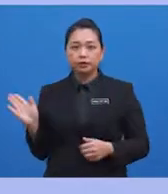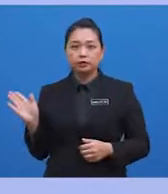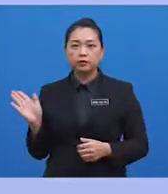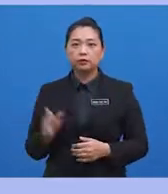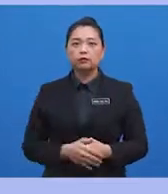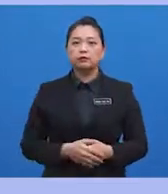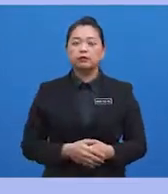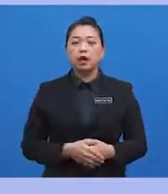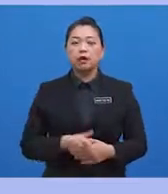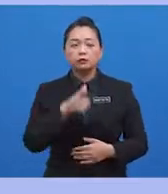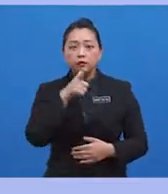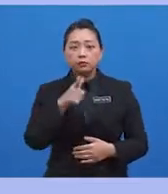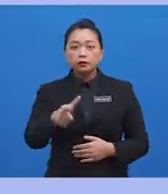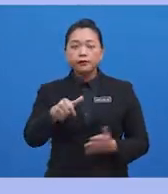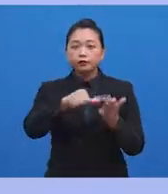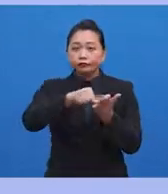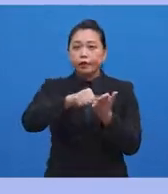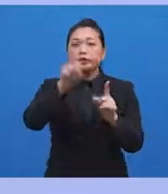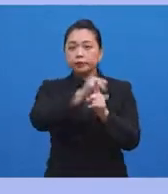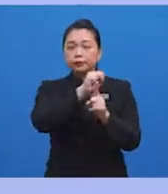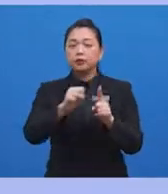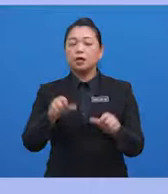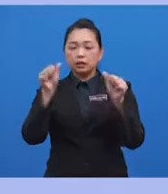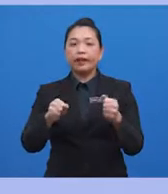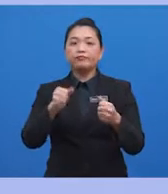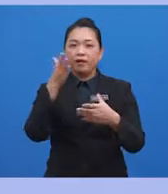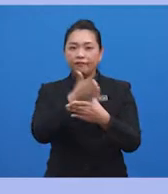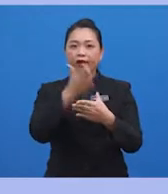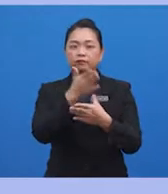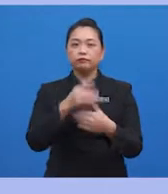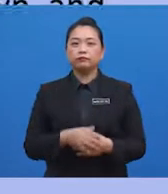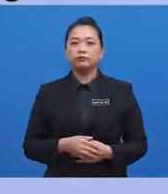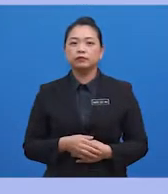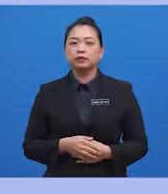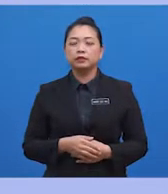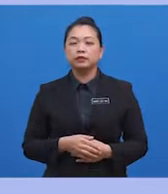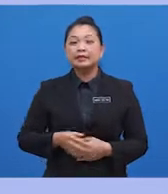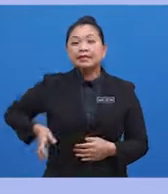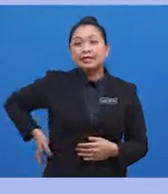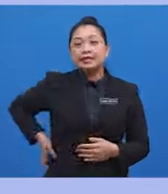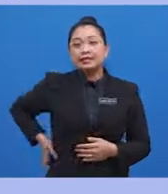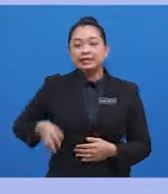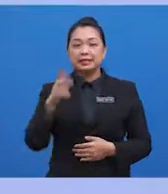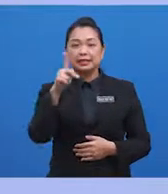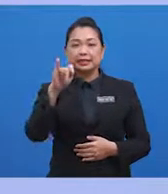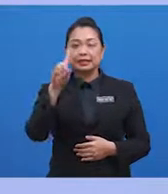Abuse, NIDA, long-term drug abuse can affect, firstly, kidneys. Now, the human kidney can